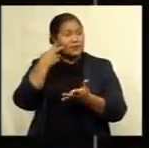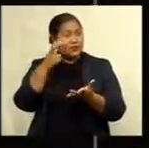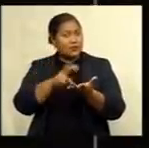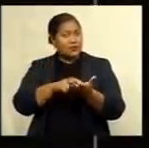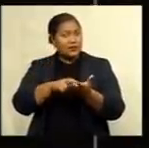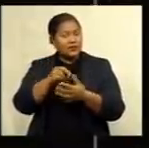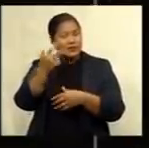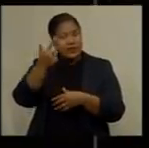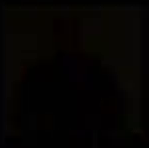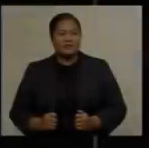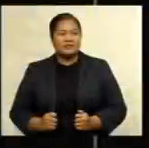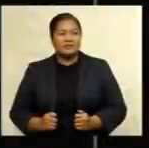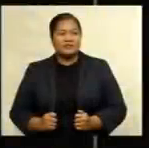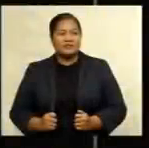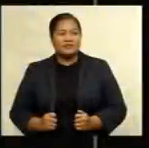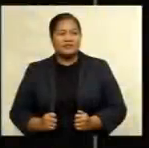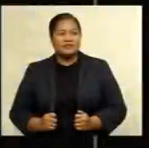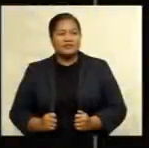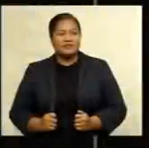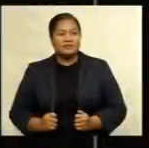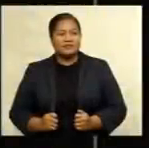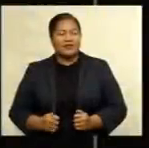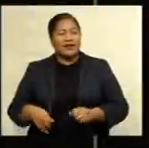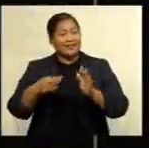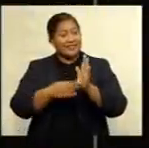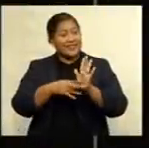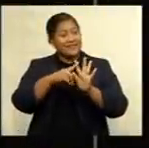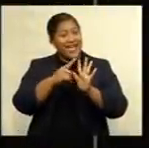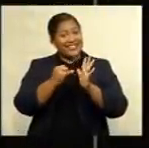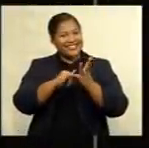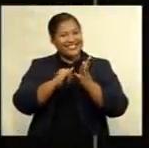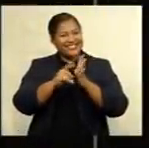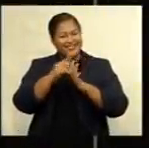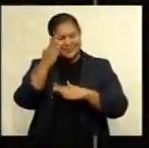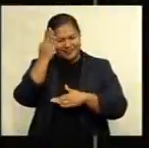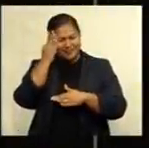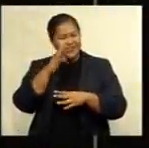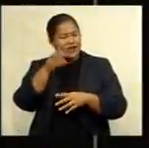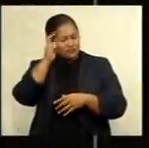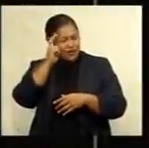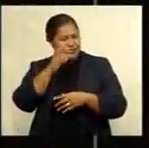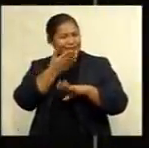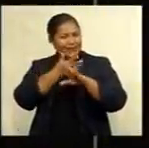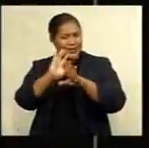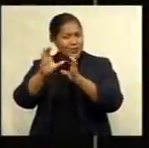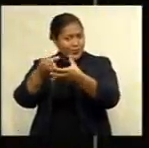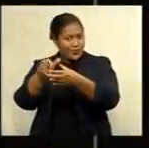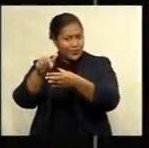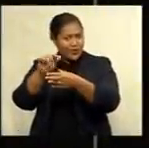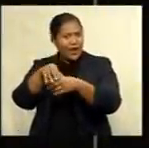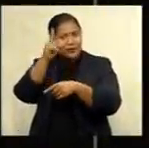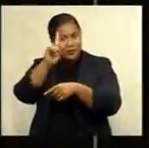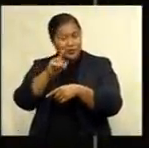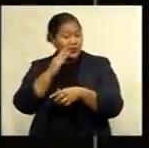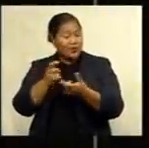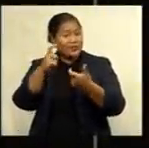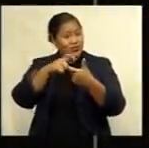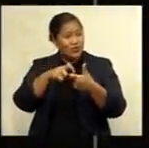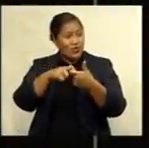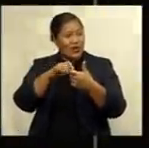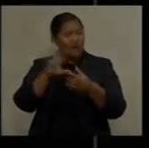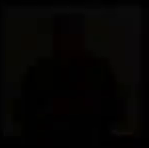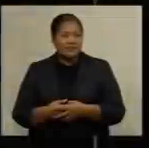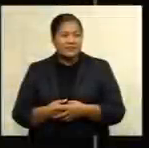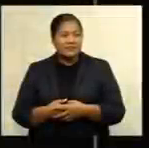18th win on the trot. Lionel Messi trained with new club Paris Saint-Germain today, two days after joining the League One Giants from